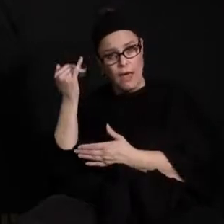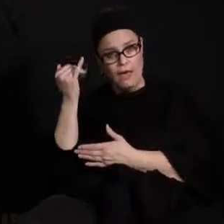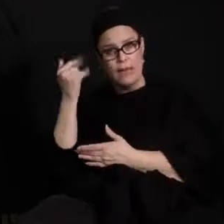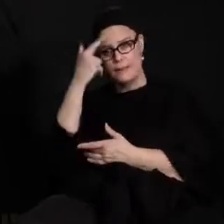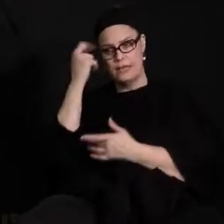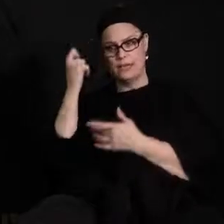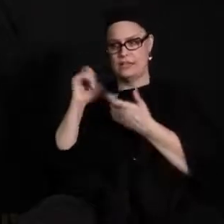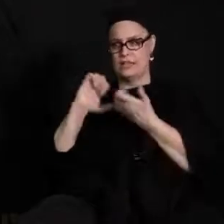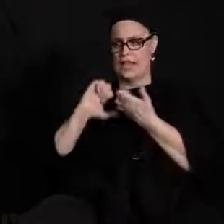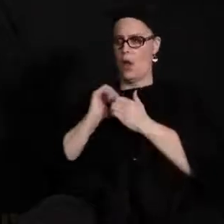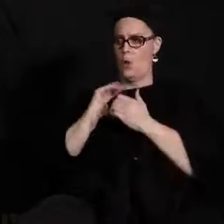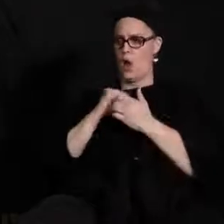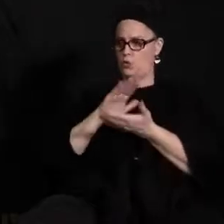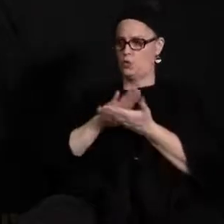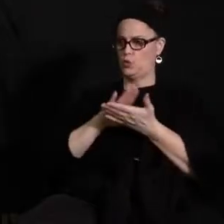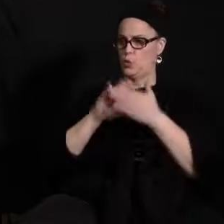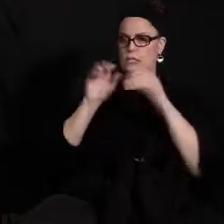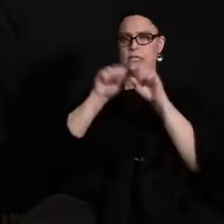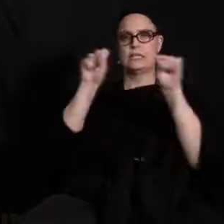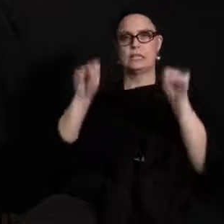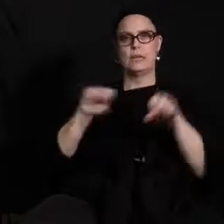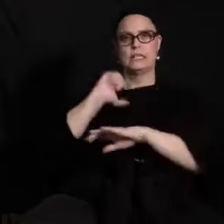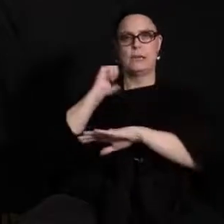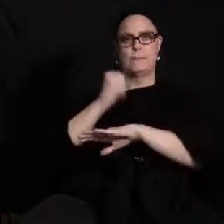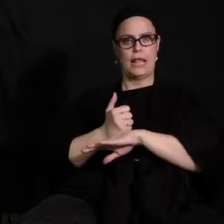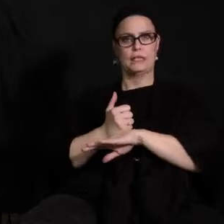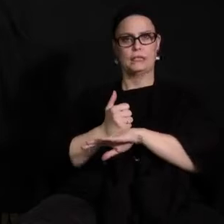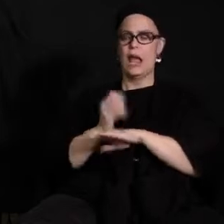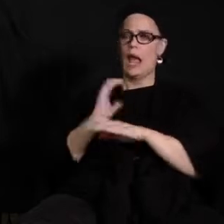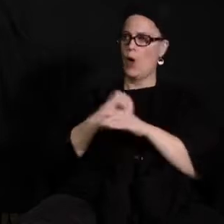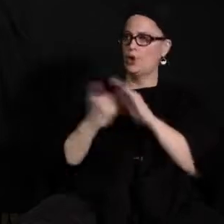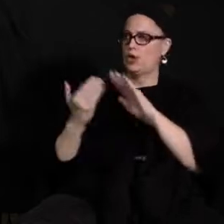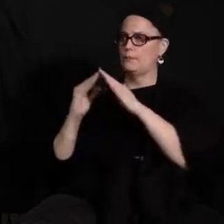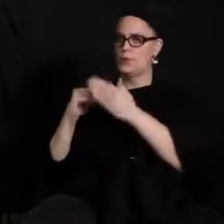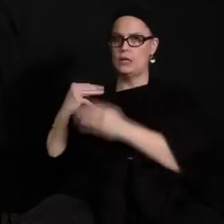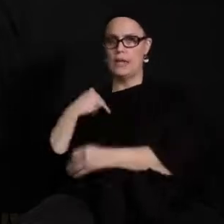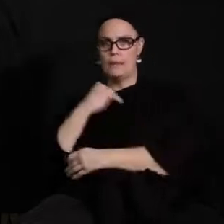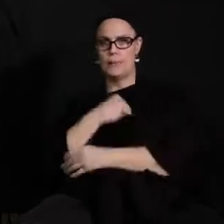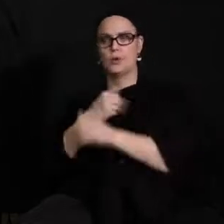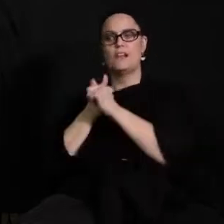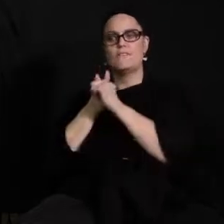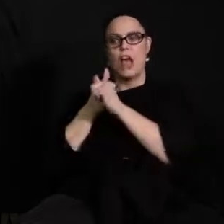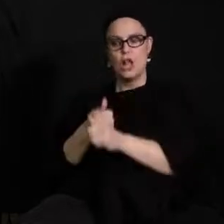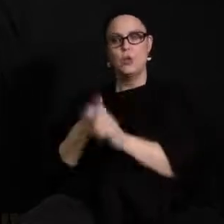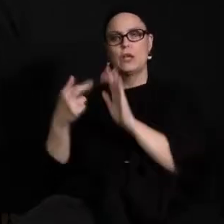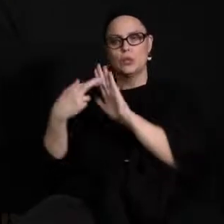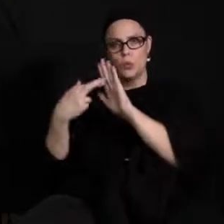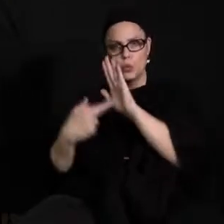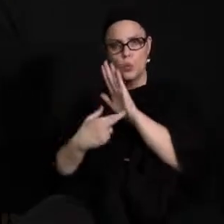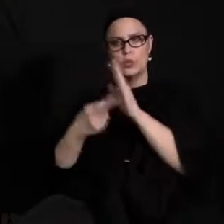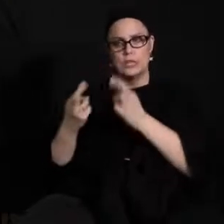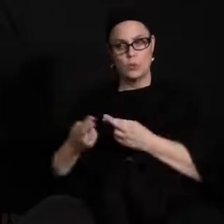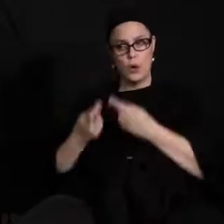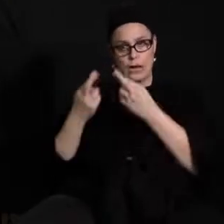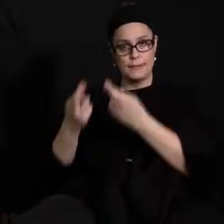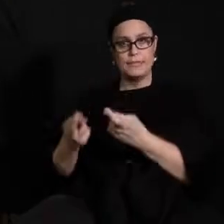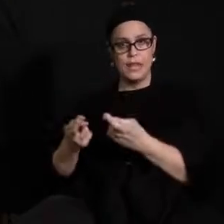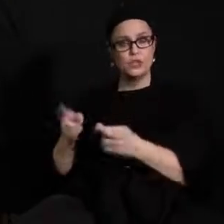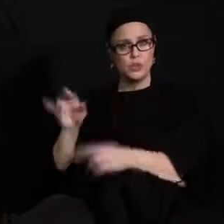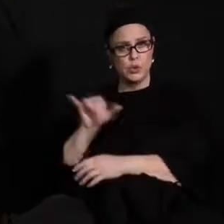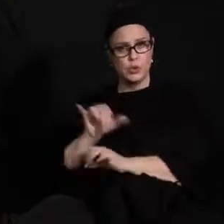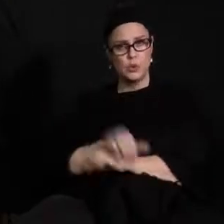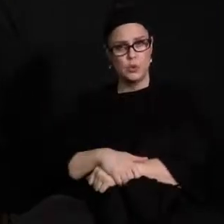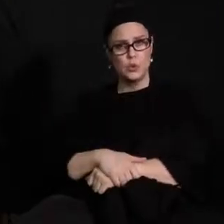school systems are in place but also how well that our community members are following rules and recommendations outside of